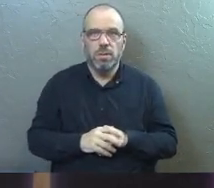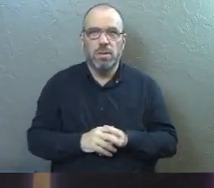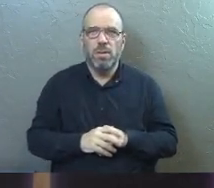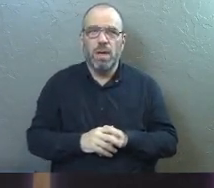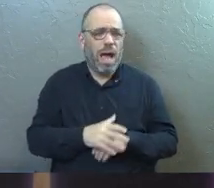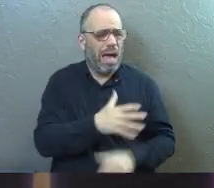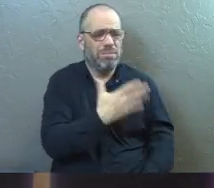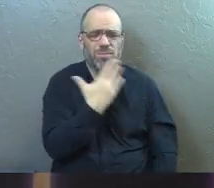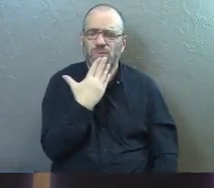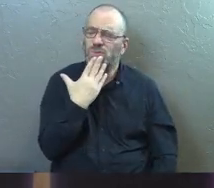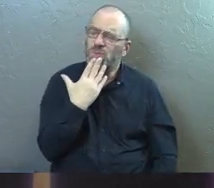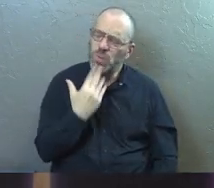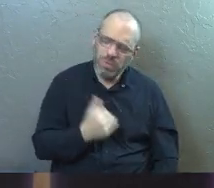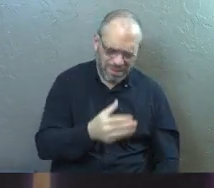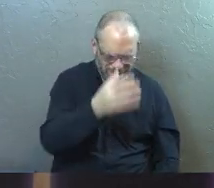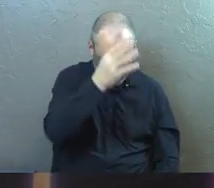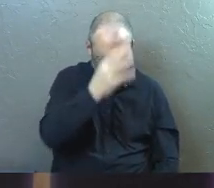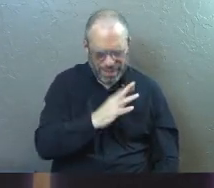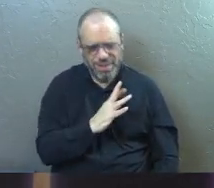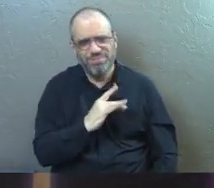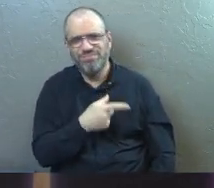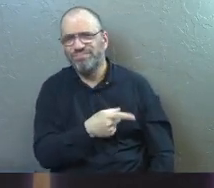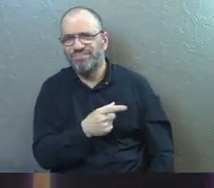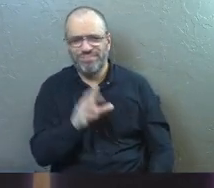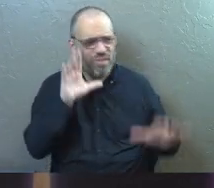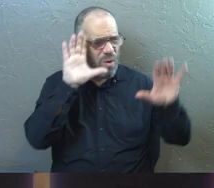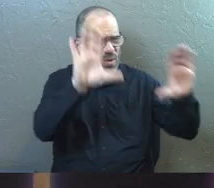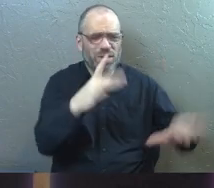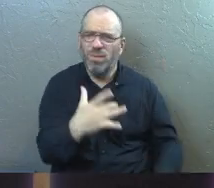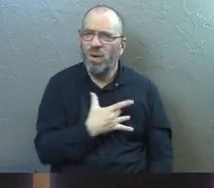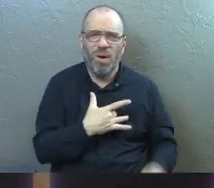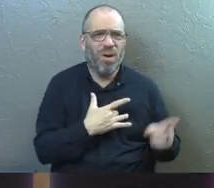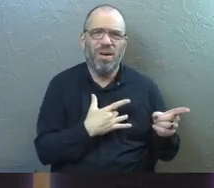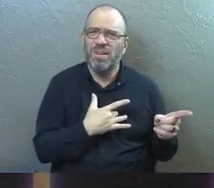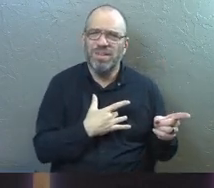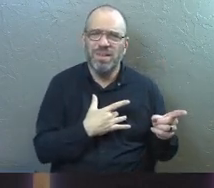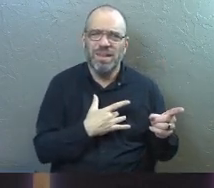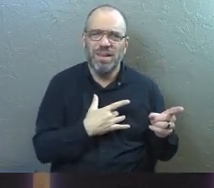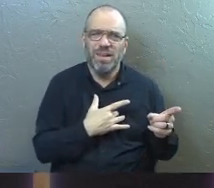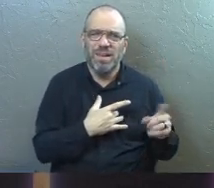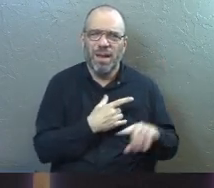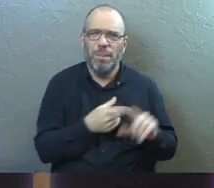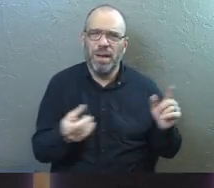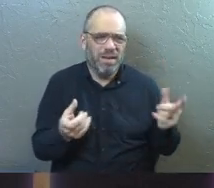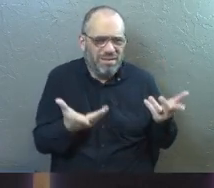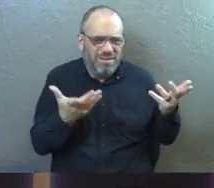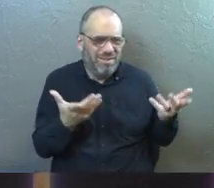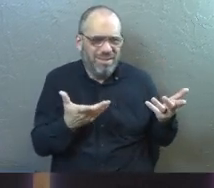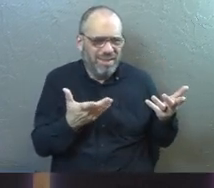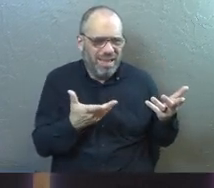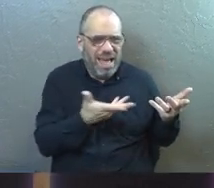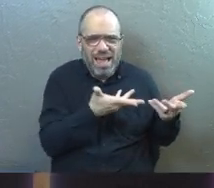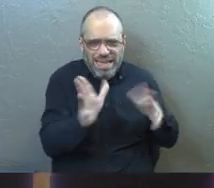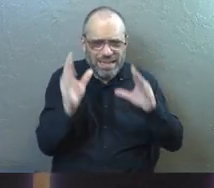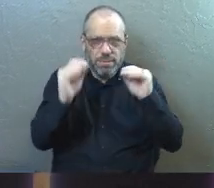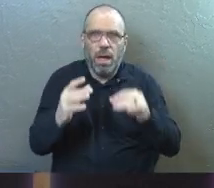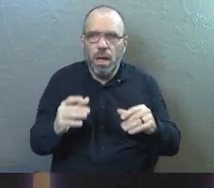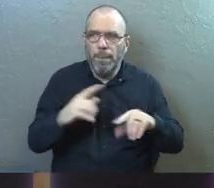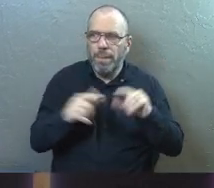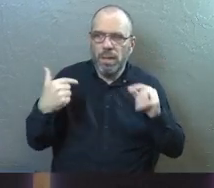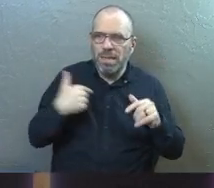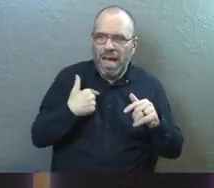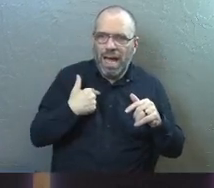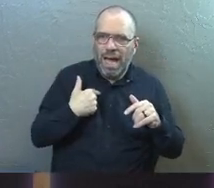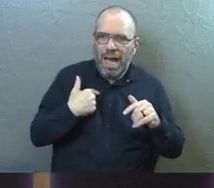Really sweet guy, by the way. Wonderful heart. But I'm like, why can't you just let them teach? And he's like,